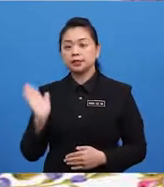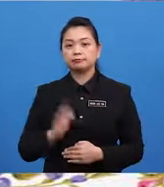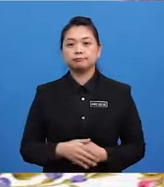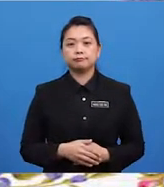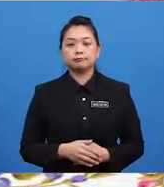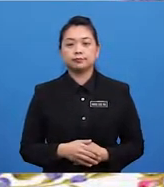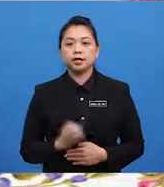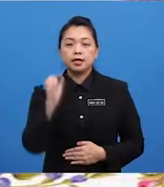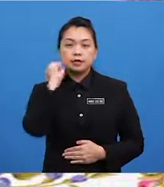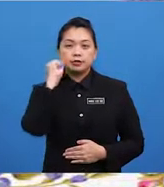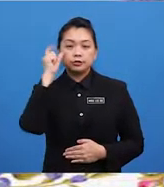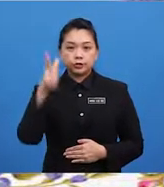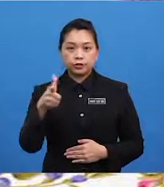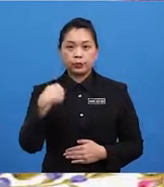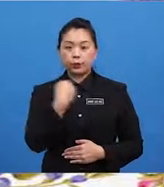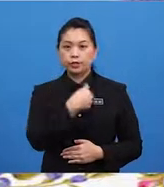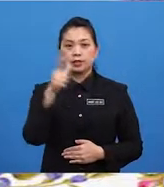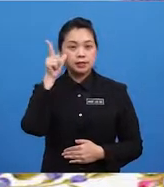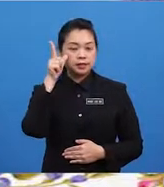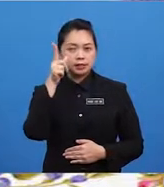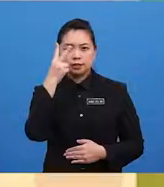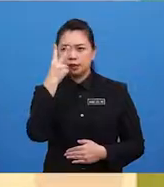Shall we see what are in the menu?